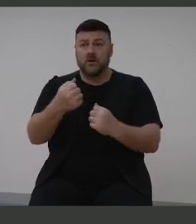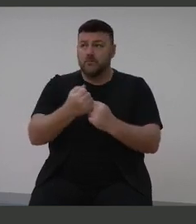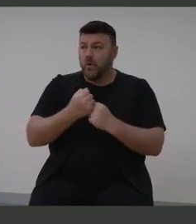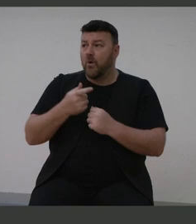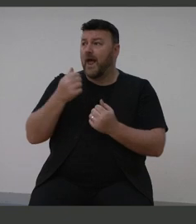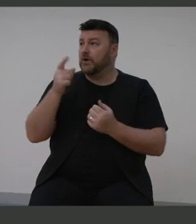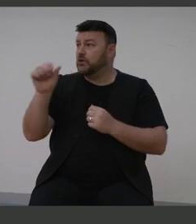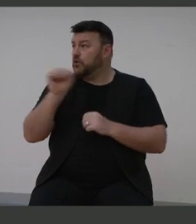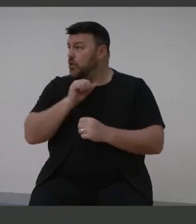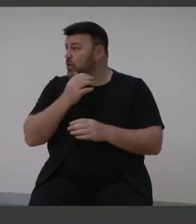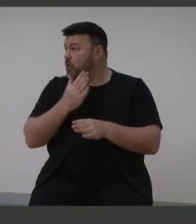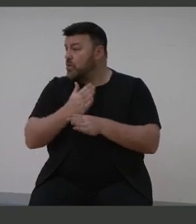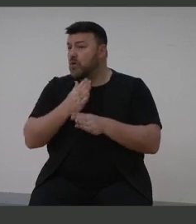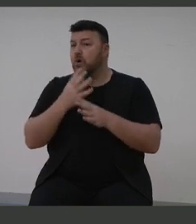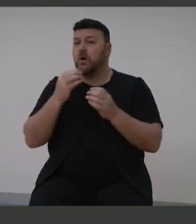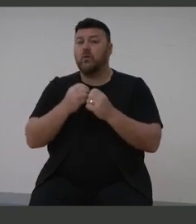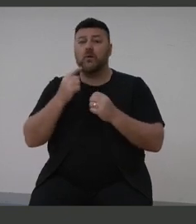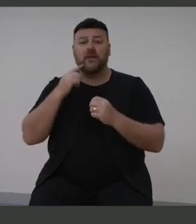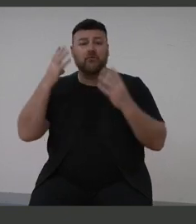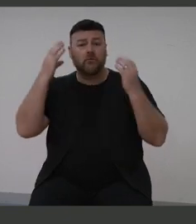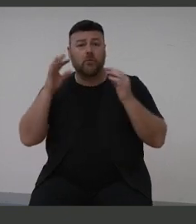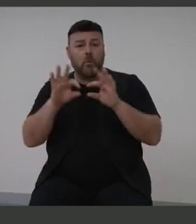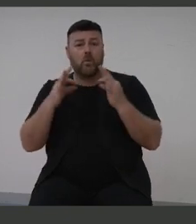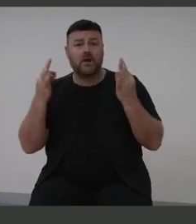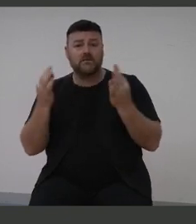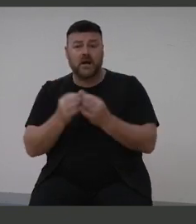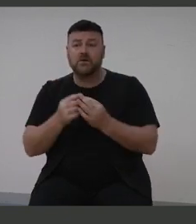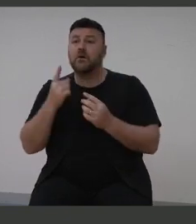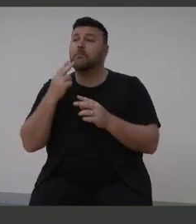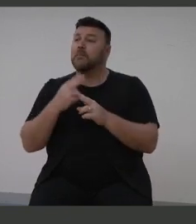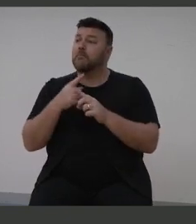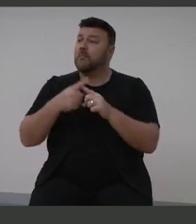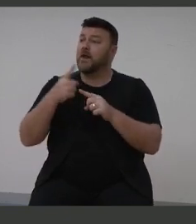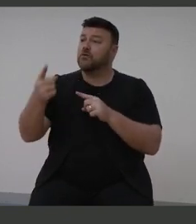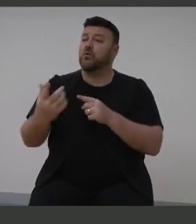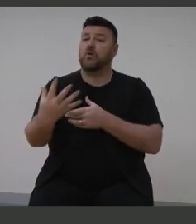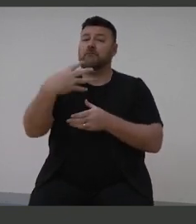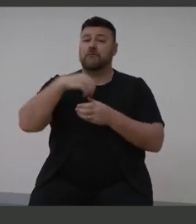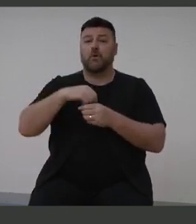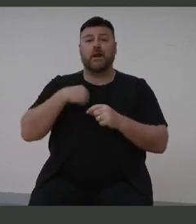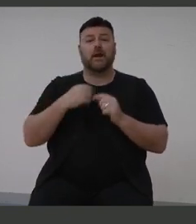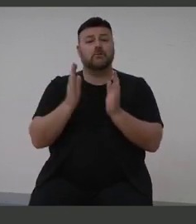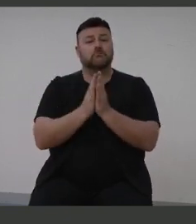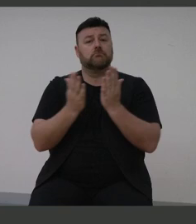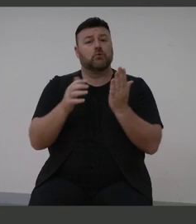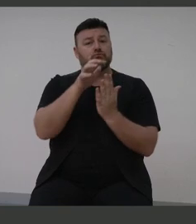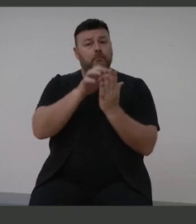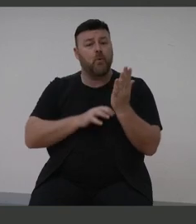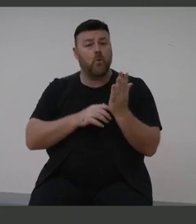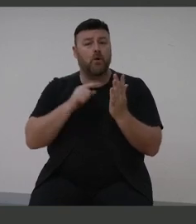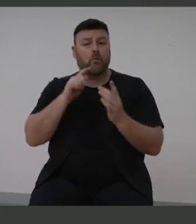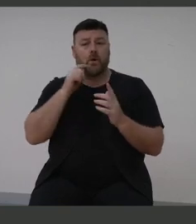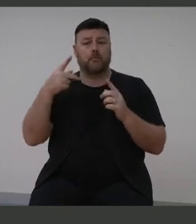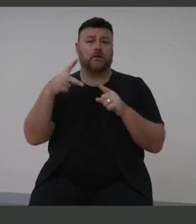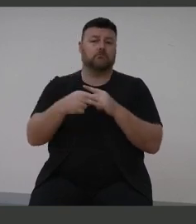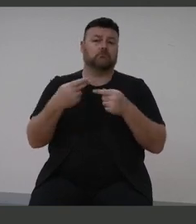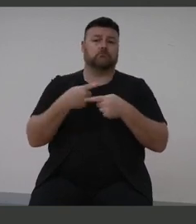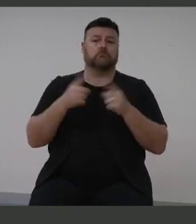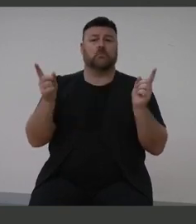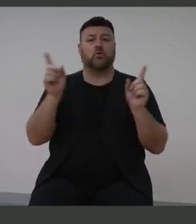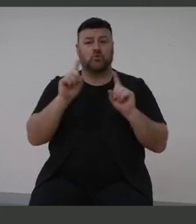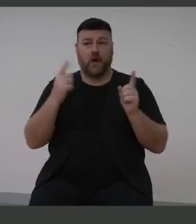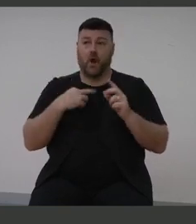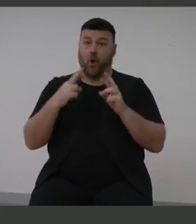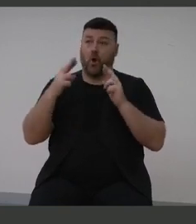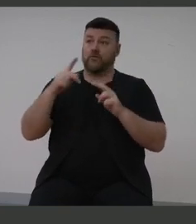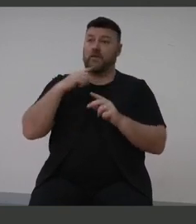community and your participation in this report that's being released today, which will have such a, what I hope will be a profound impact. So